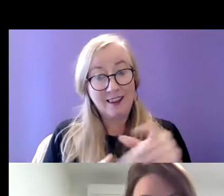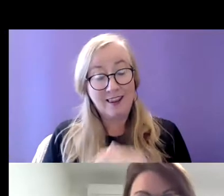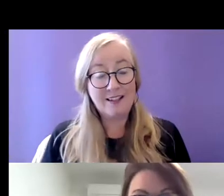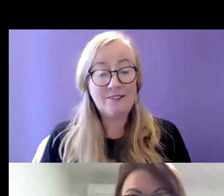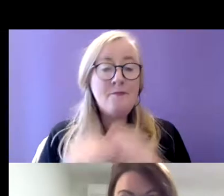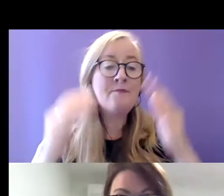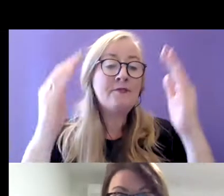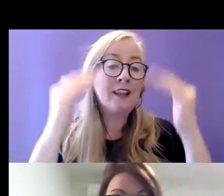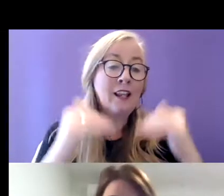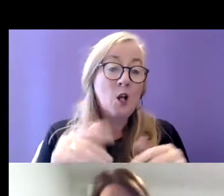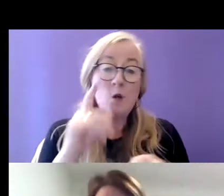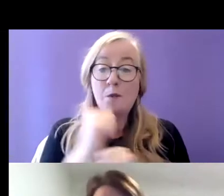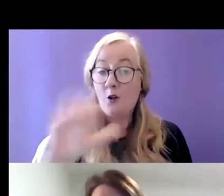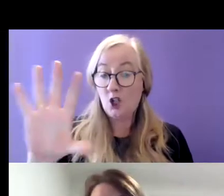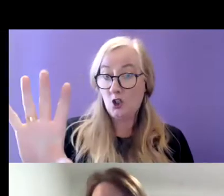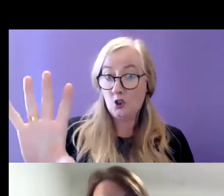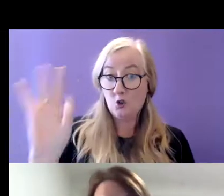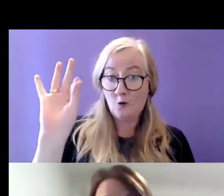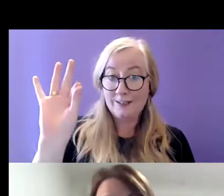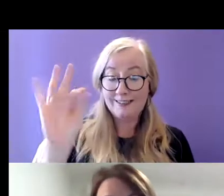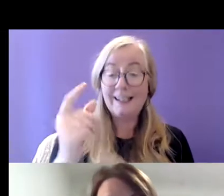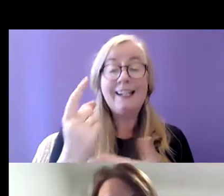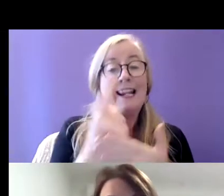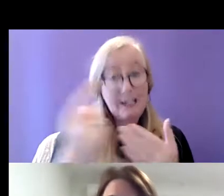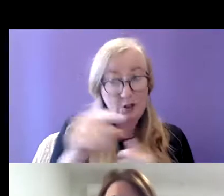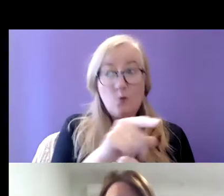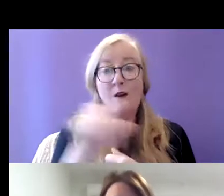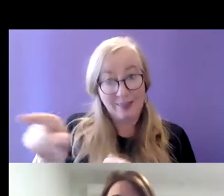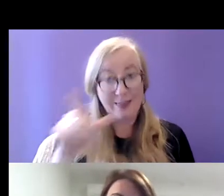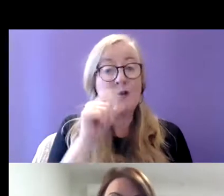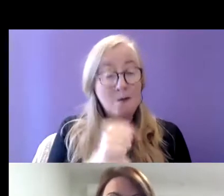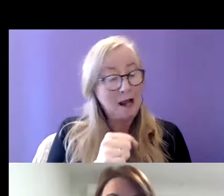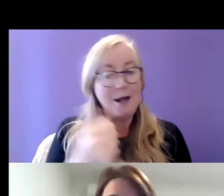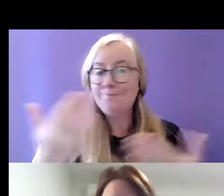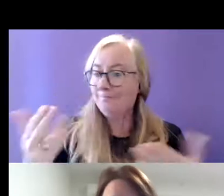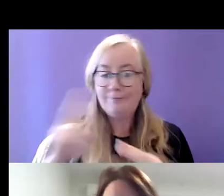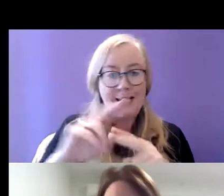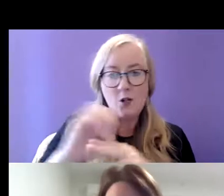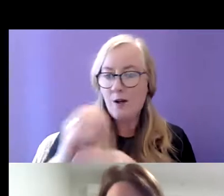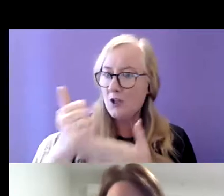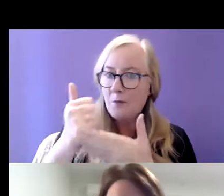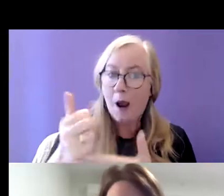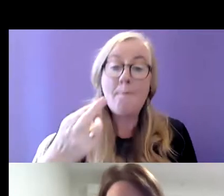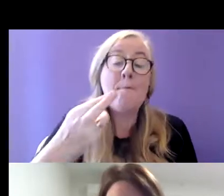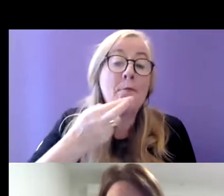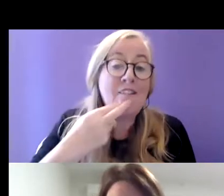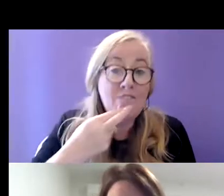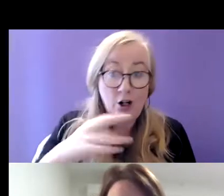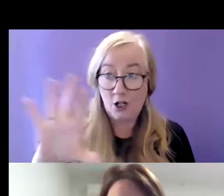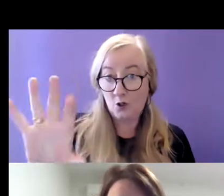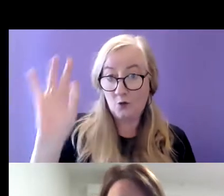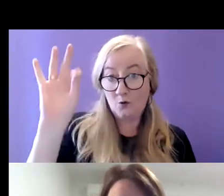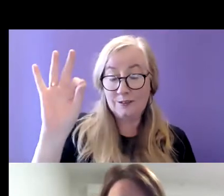In terms of choice individuals talked about that lack of choice and the lack of support to access the preferred choice of accommodation